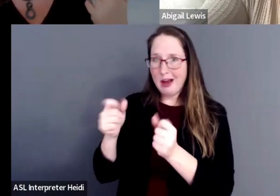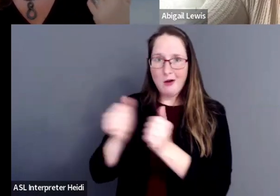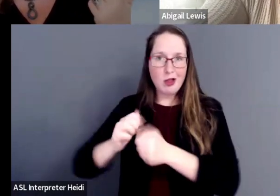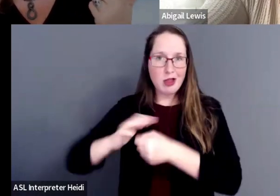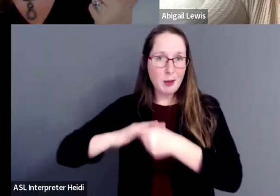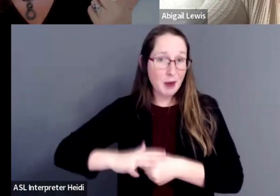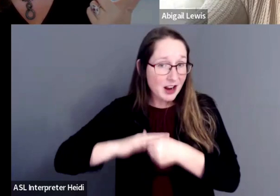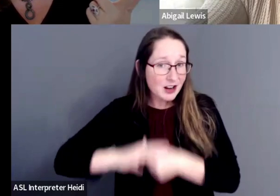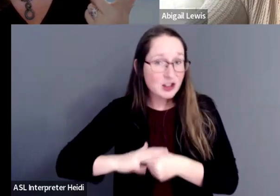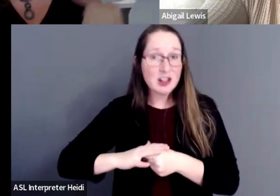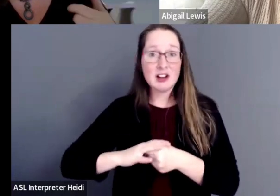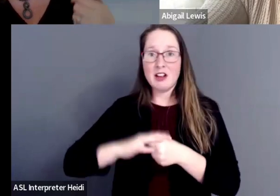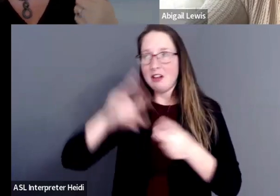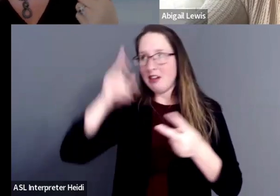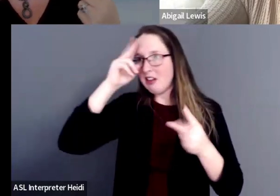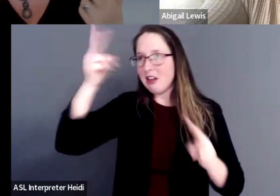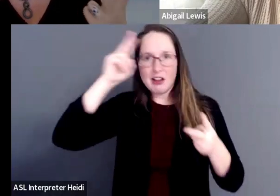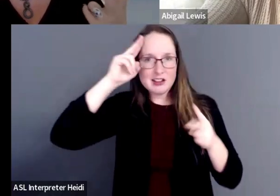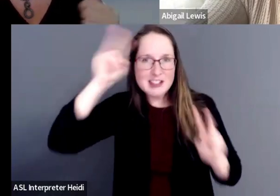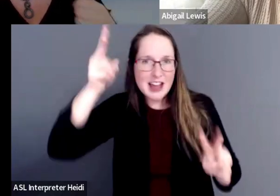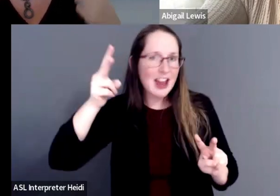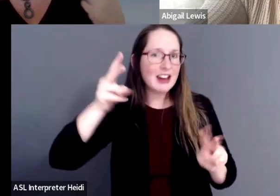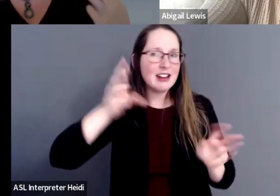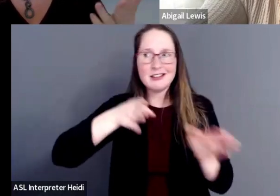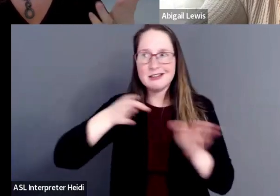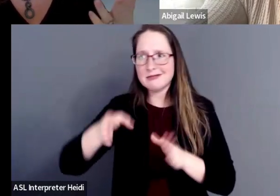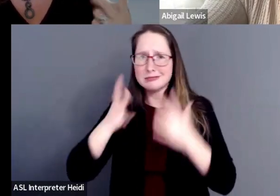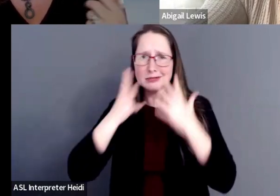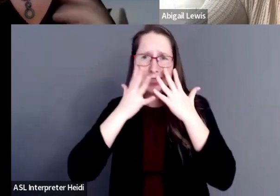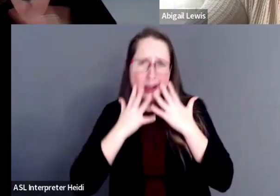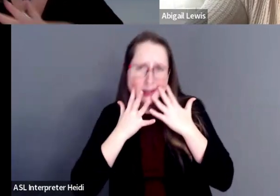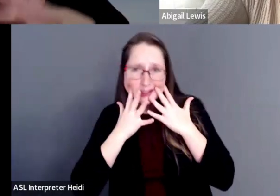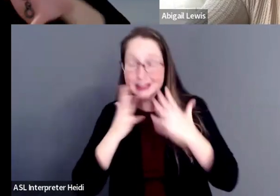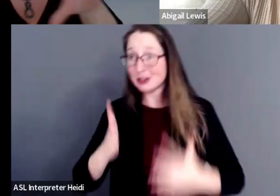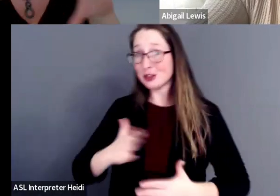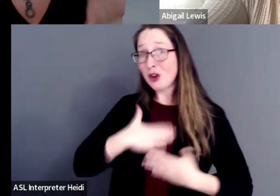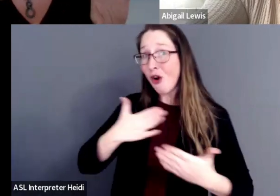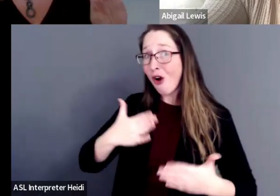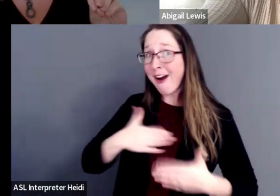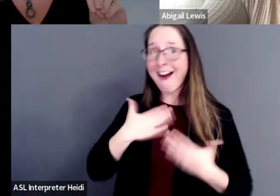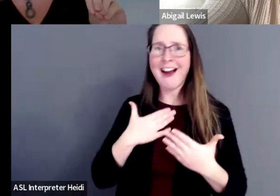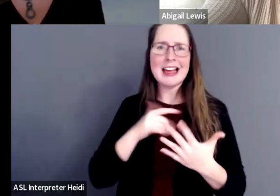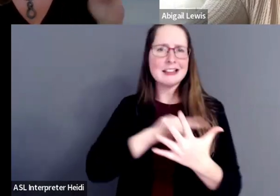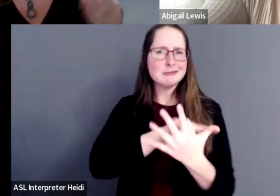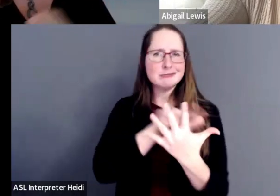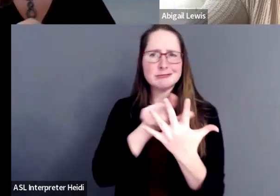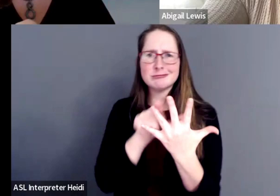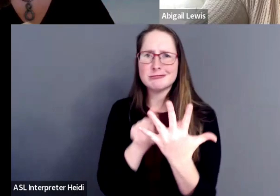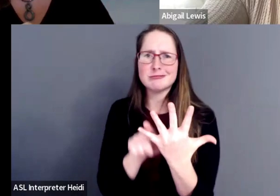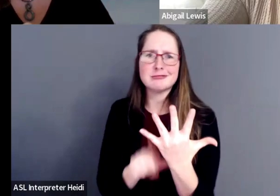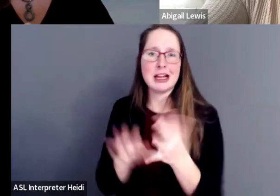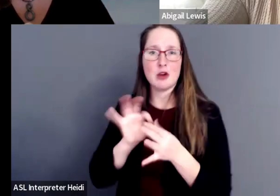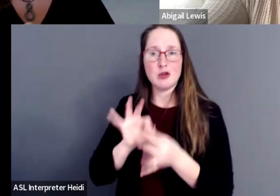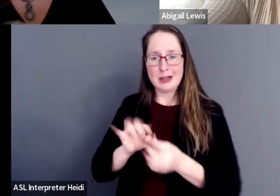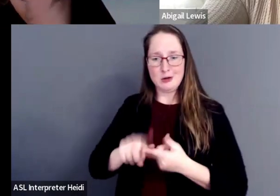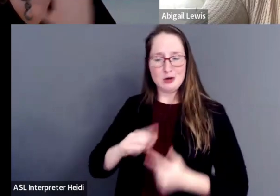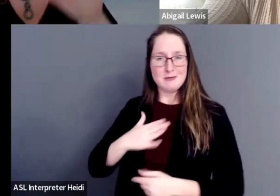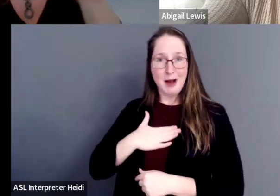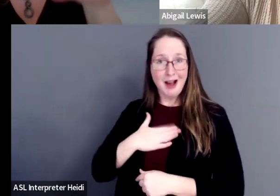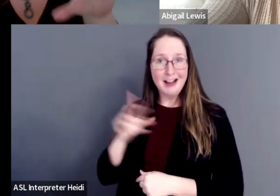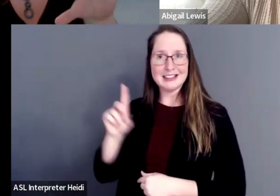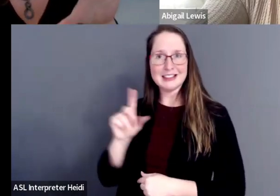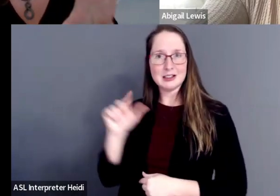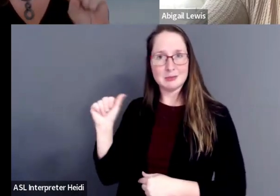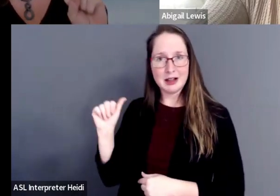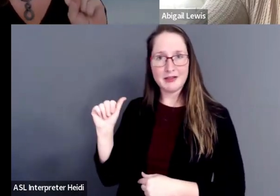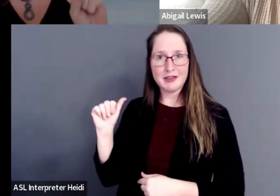misunderstanding, sadness, joy. I mean, any of those things related to my disability and